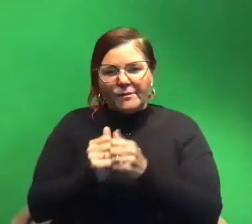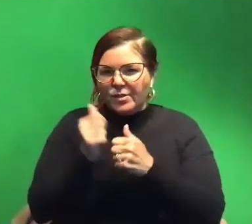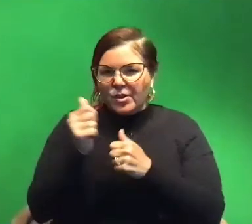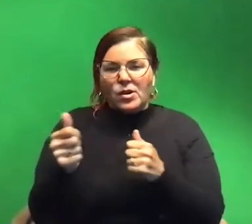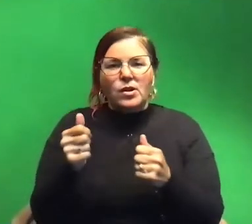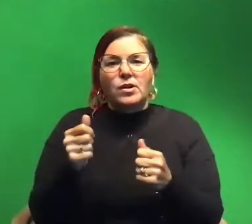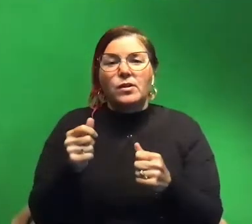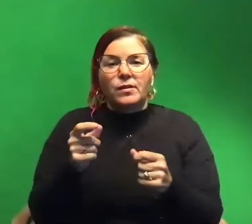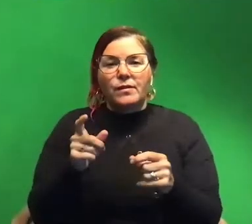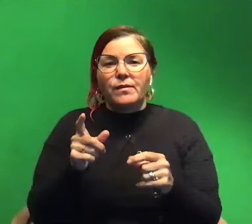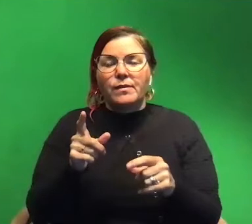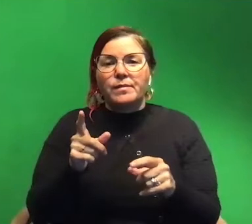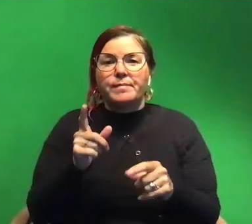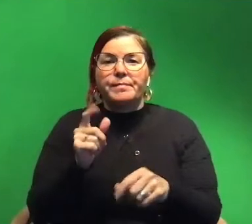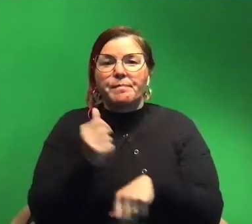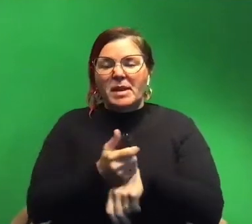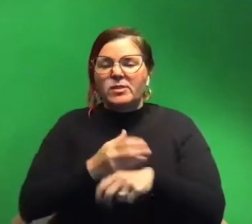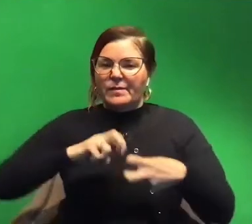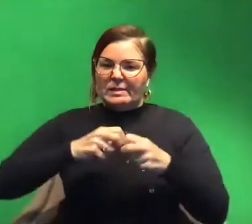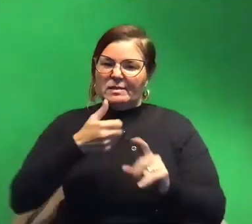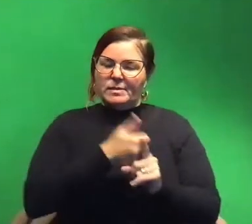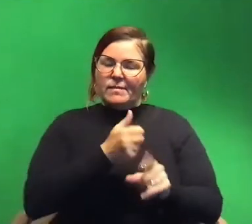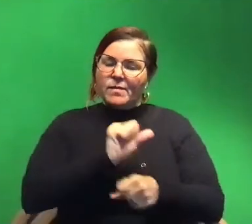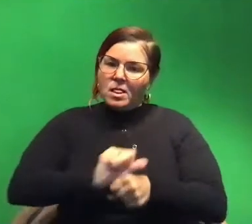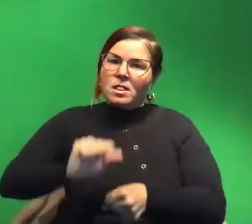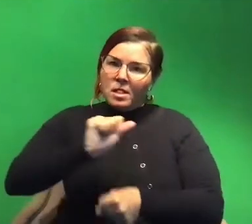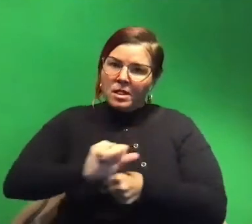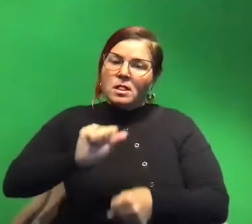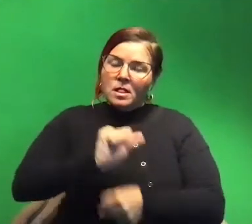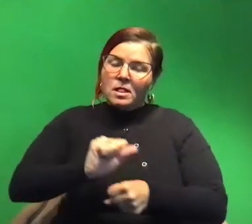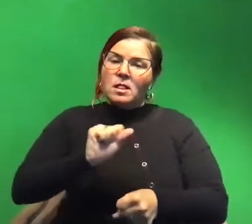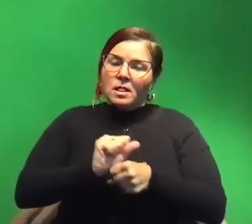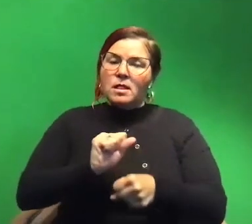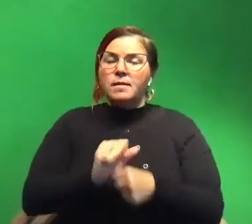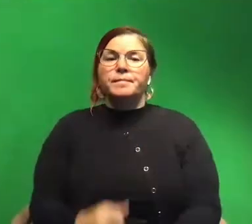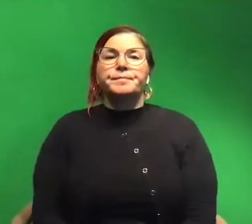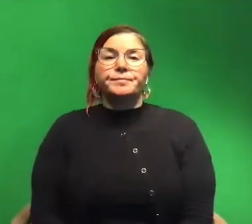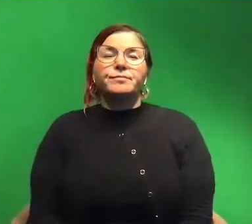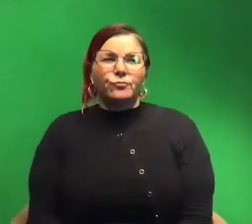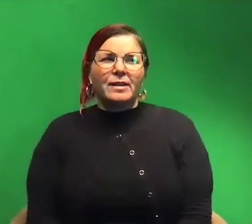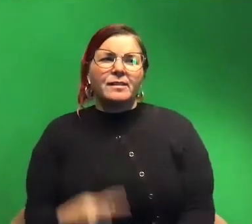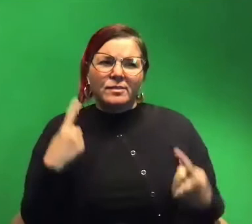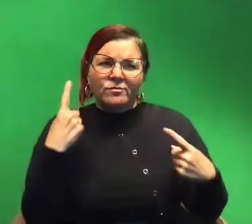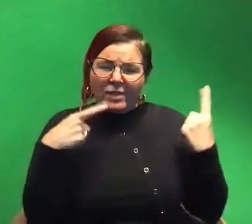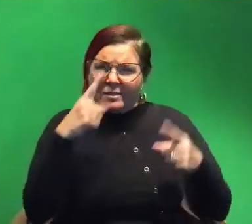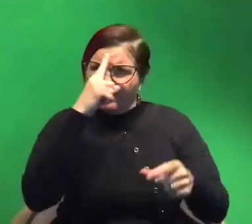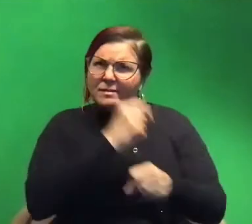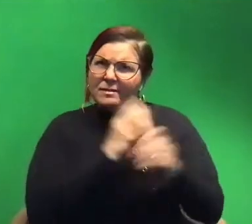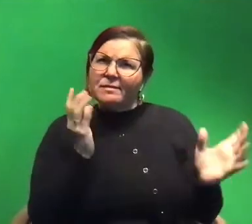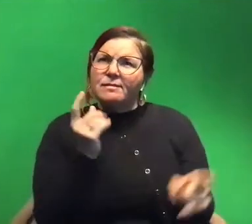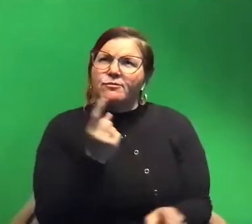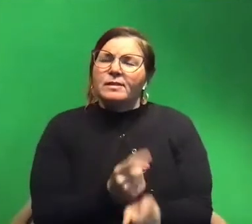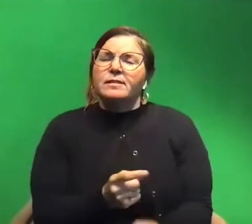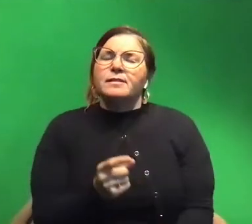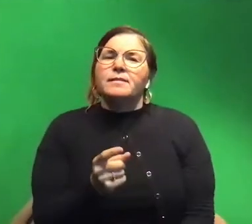from the mercy of physics alone. They're gonna have to work pretty hard to move. Yeah it's wild to think about. Um